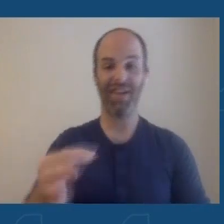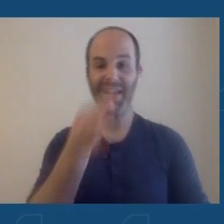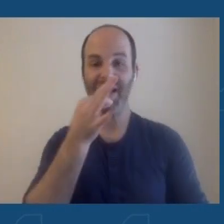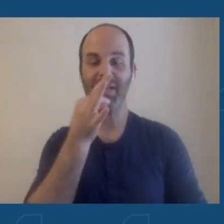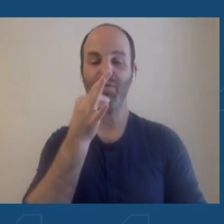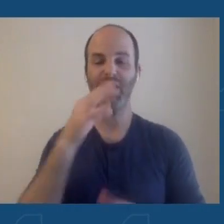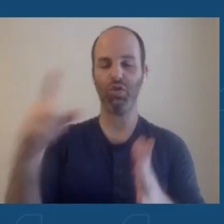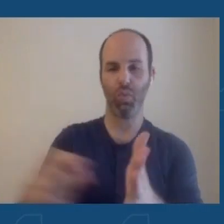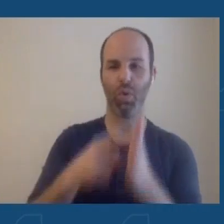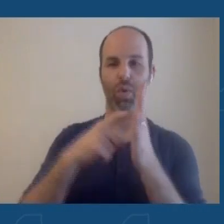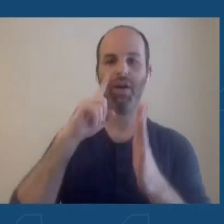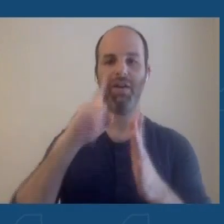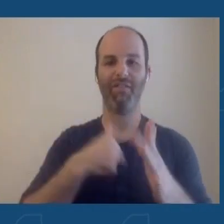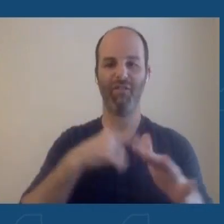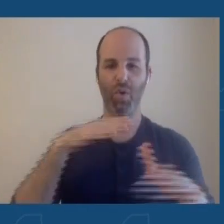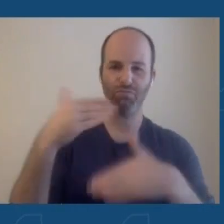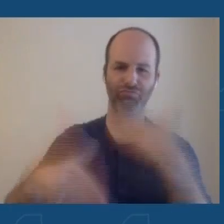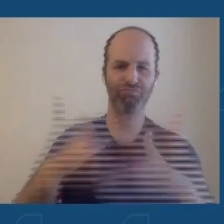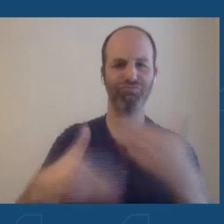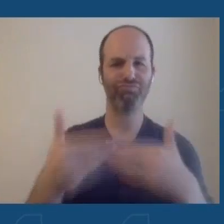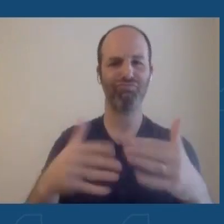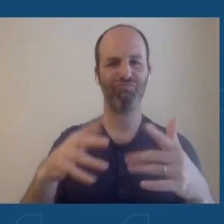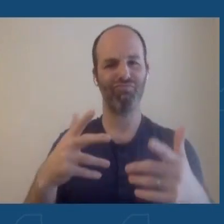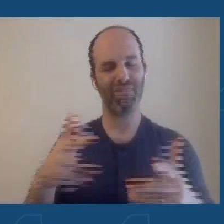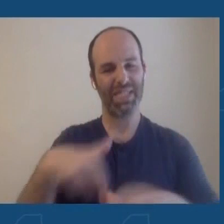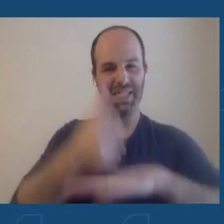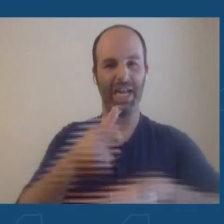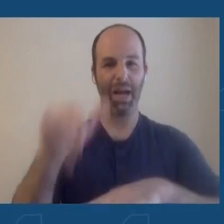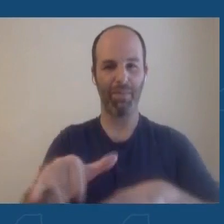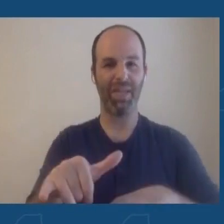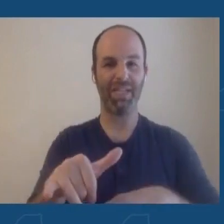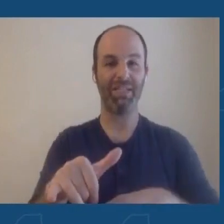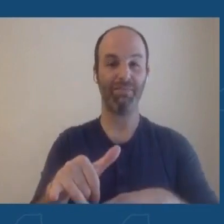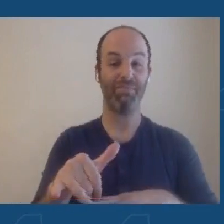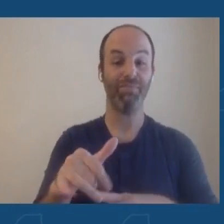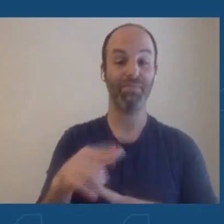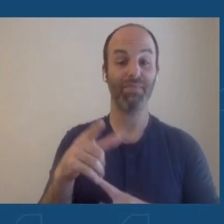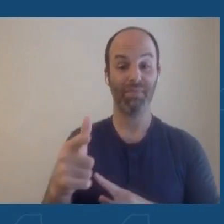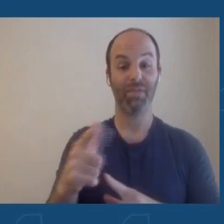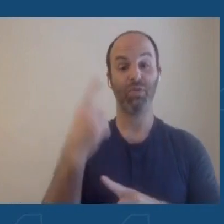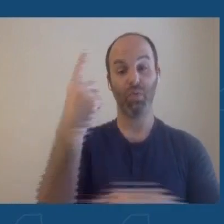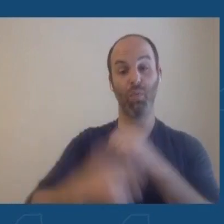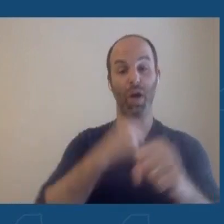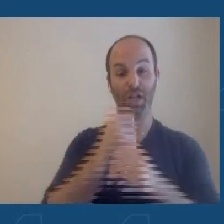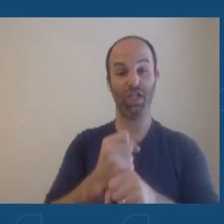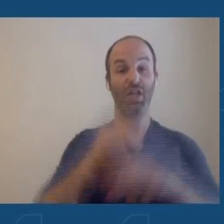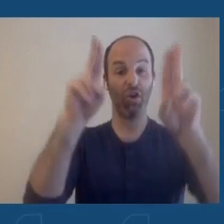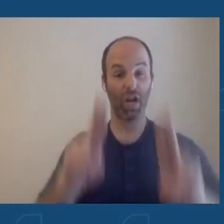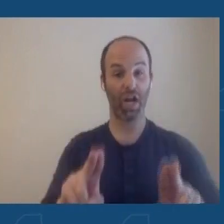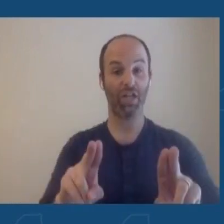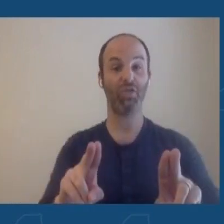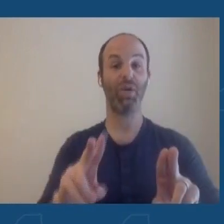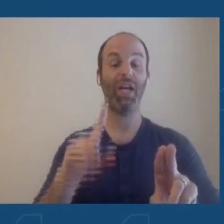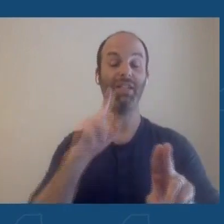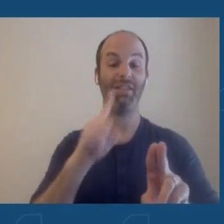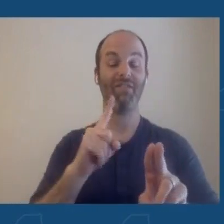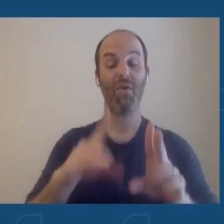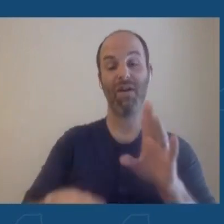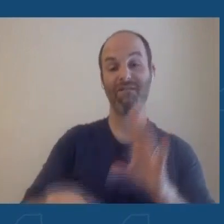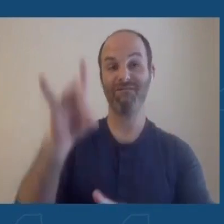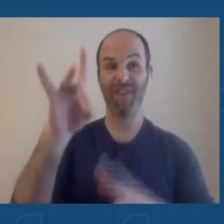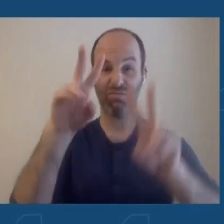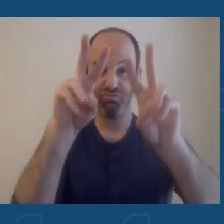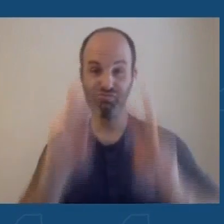procedures. So this will be a one-year contract. I've asked for initial findings in six months to make sure